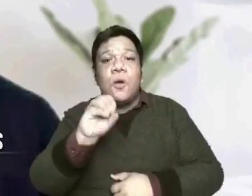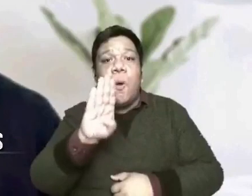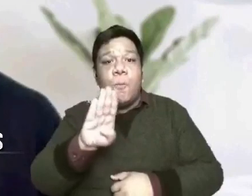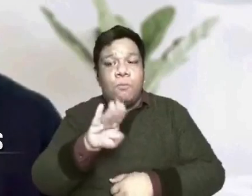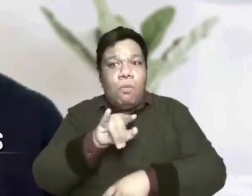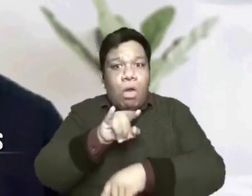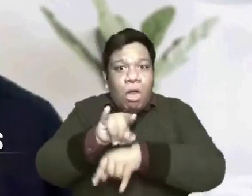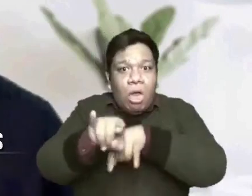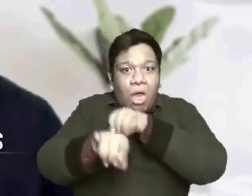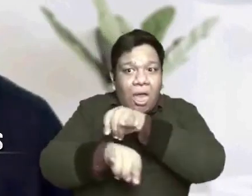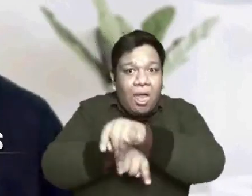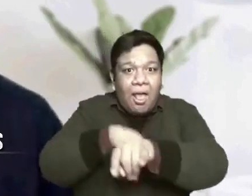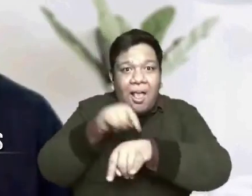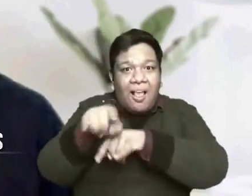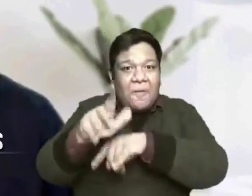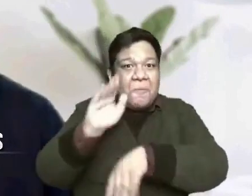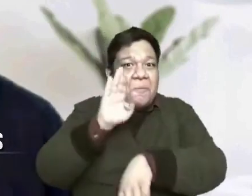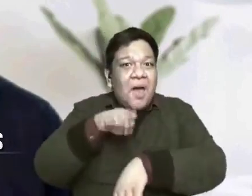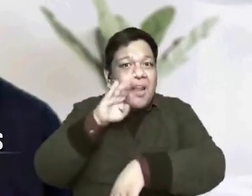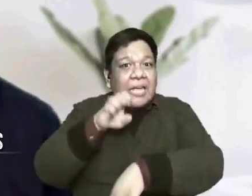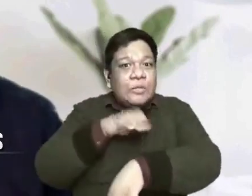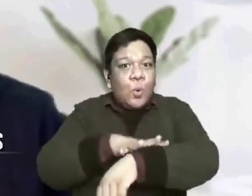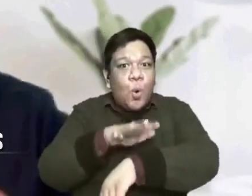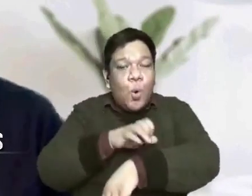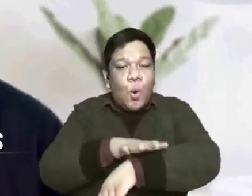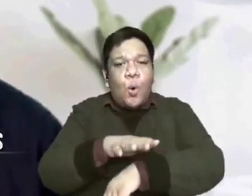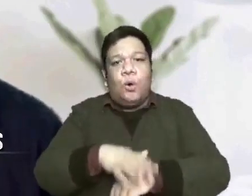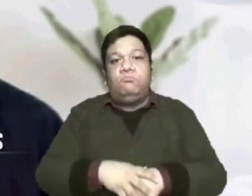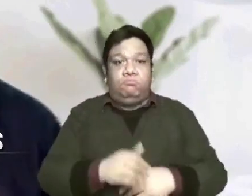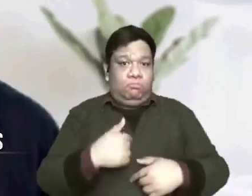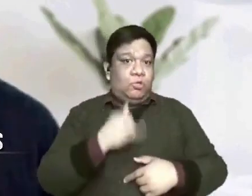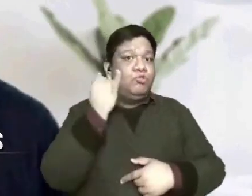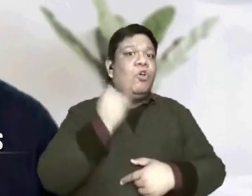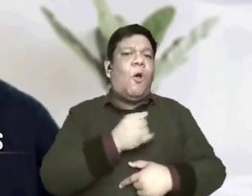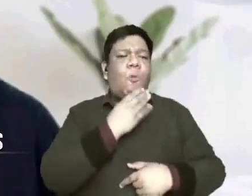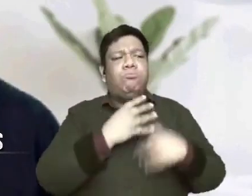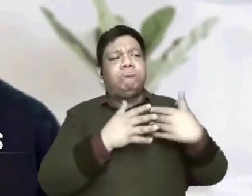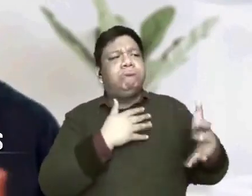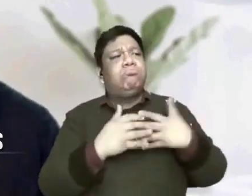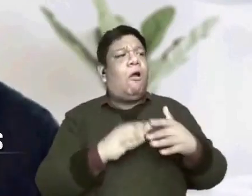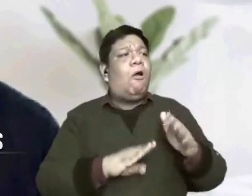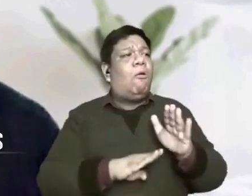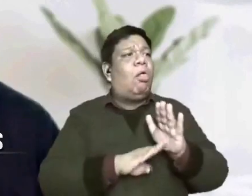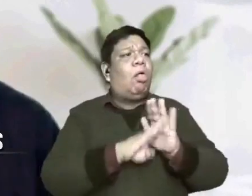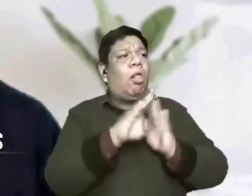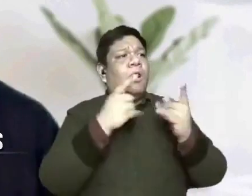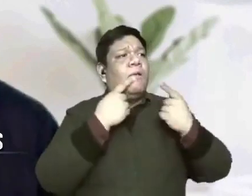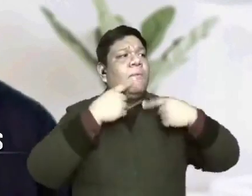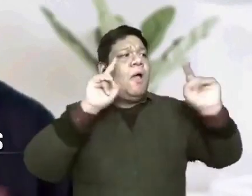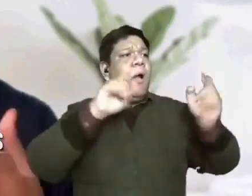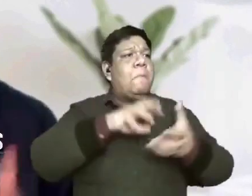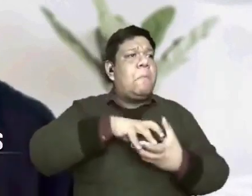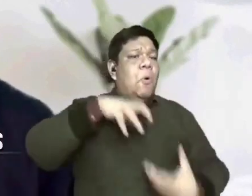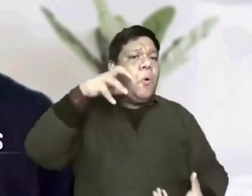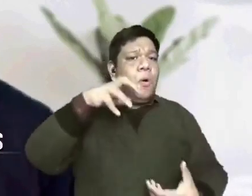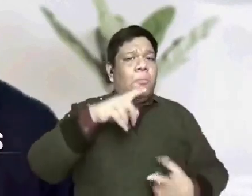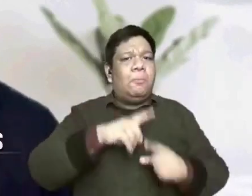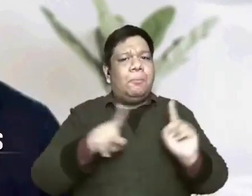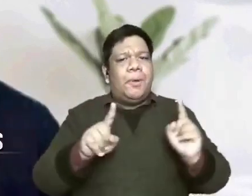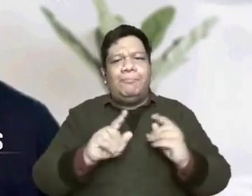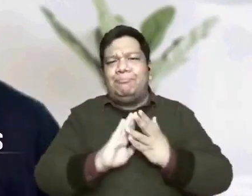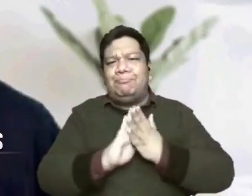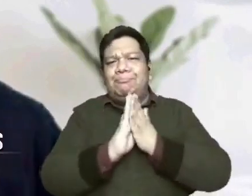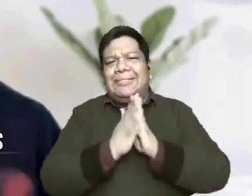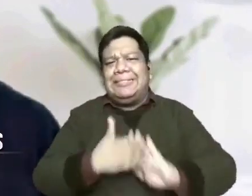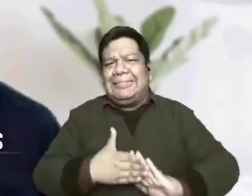caught up with him. Kahit na lumago siya, umaman, nag-expand ang kanyang kayamanan, but he had no